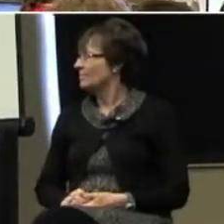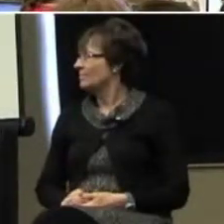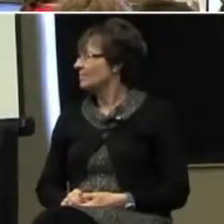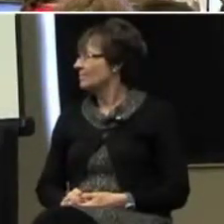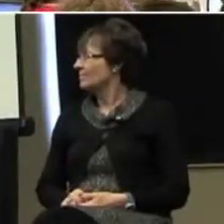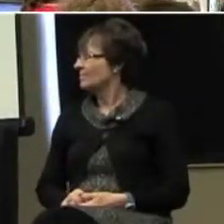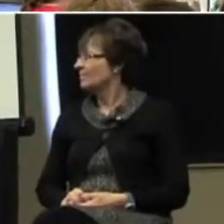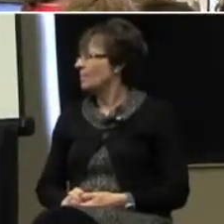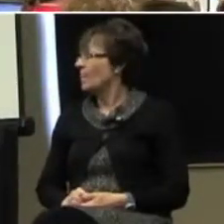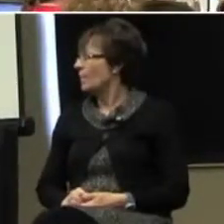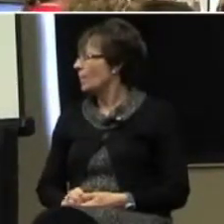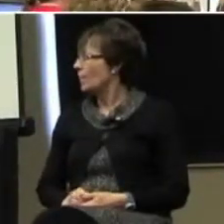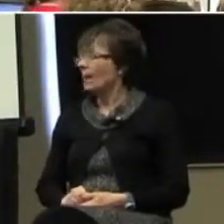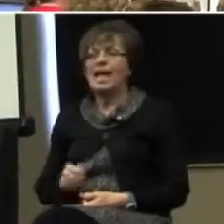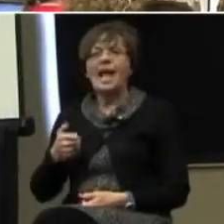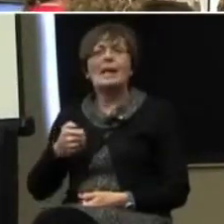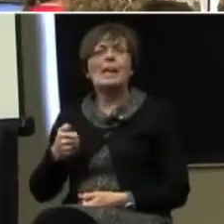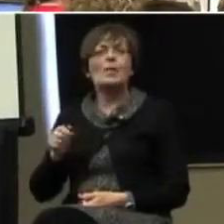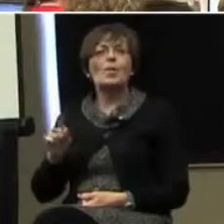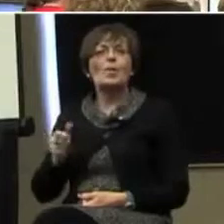You're looking at me, clicking at me.